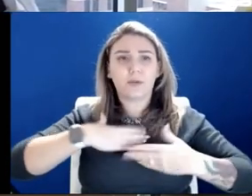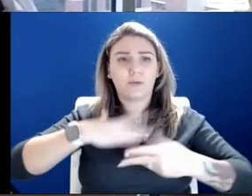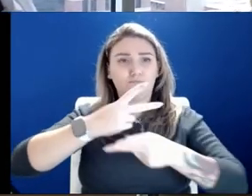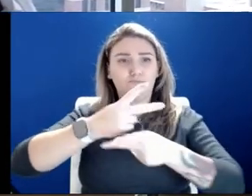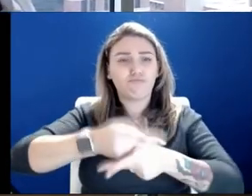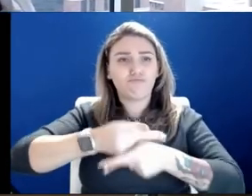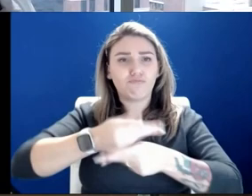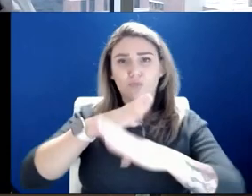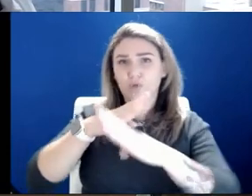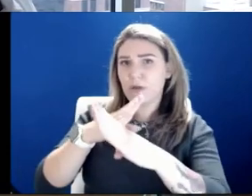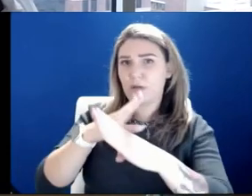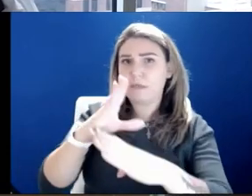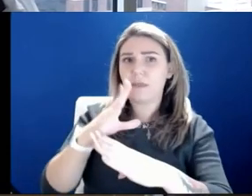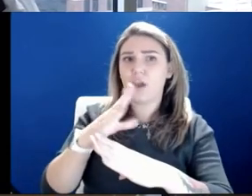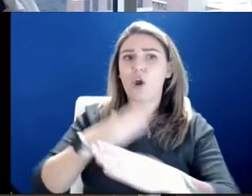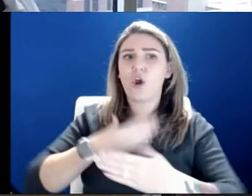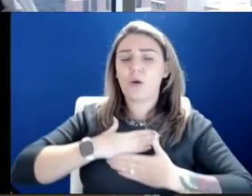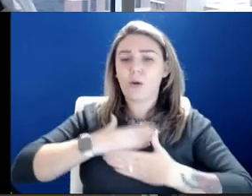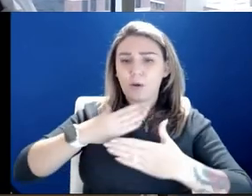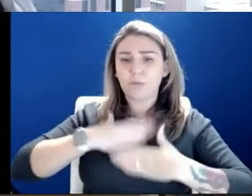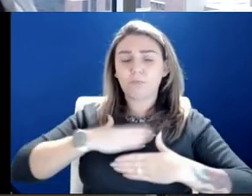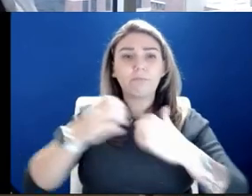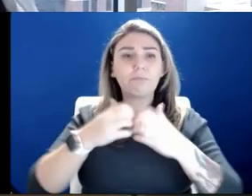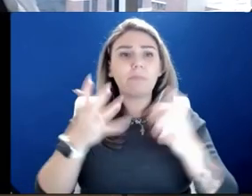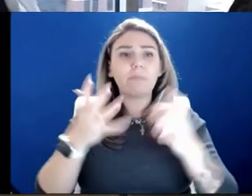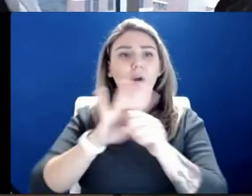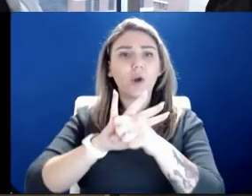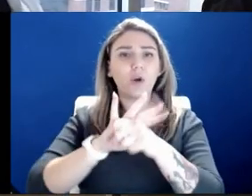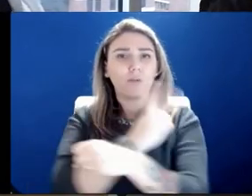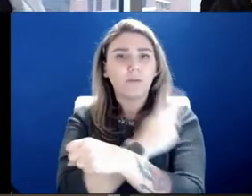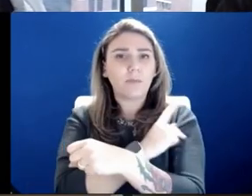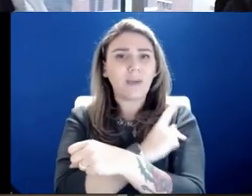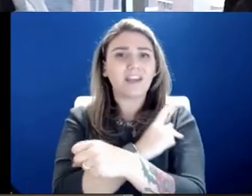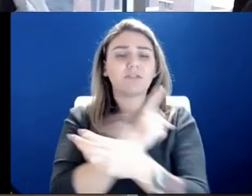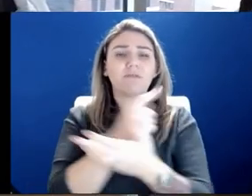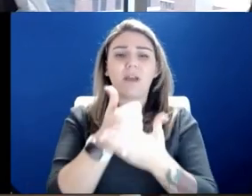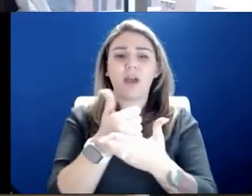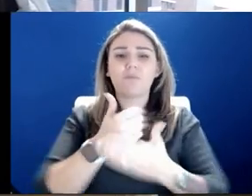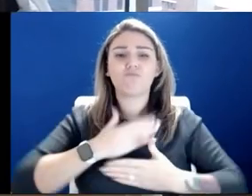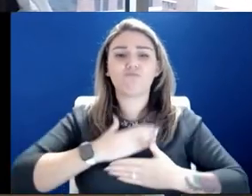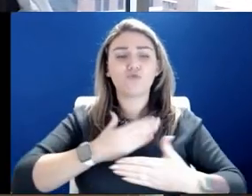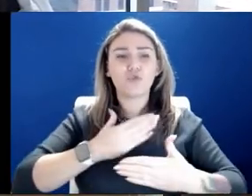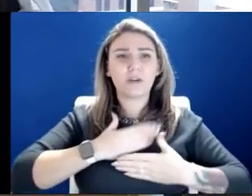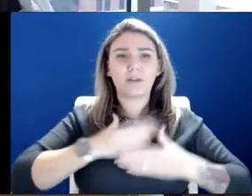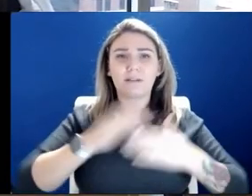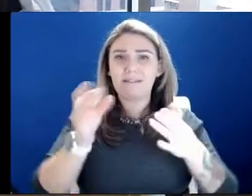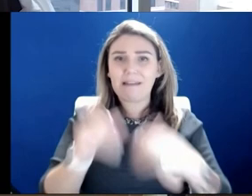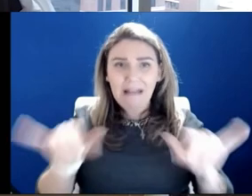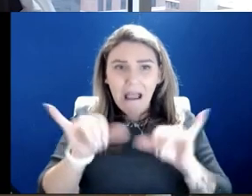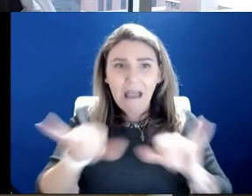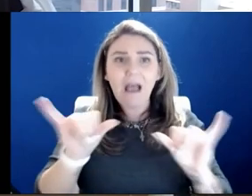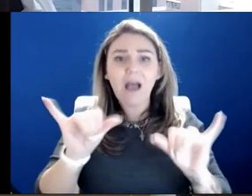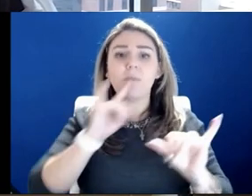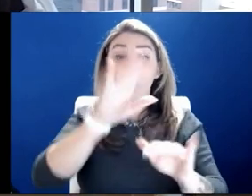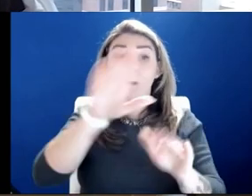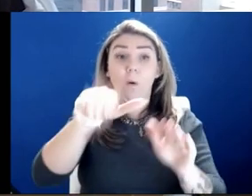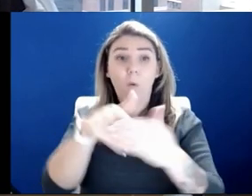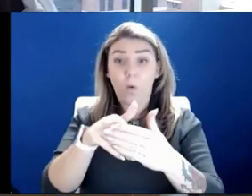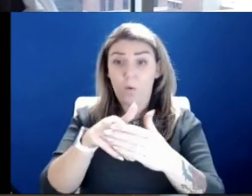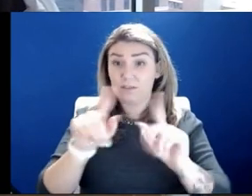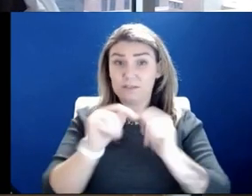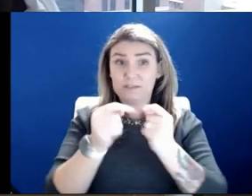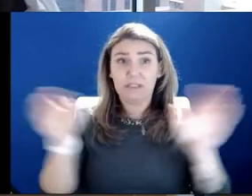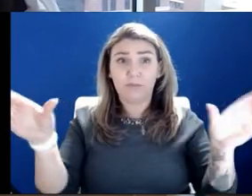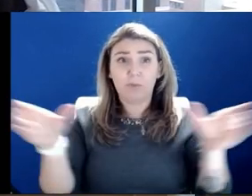This helps many COVID patients with their breathing. It is, again, very common. And as you can see, it takes an entire team of doctors, nurses,